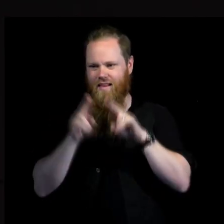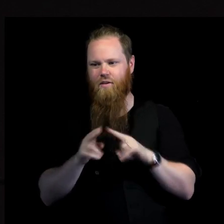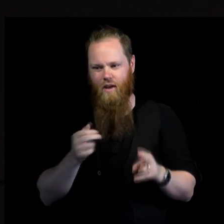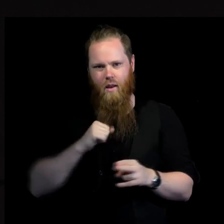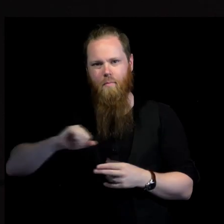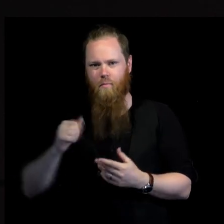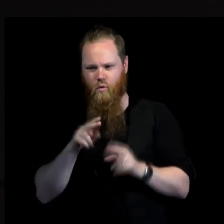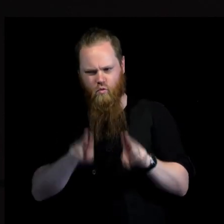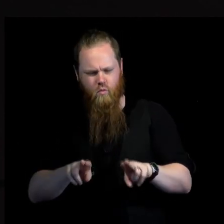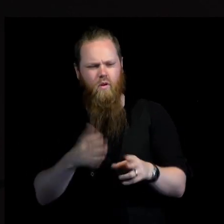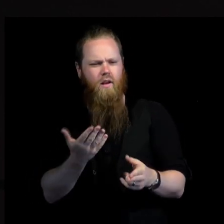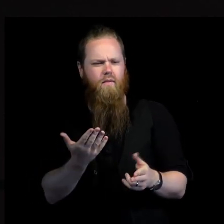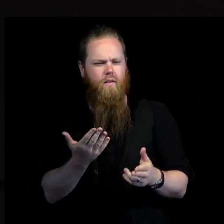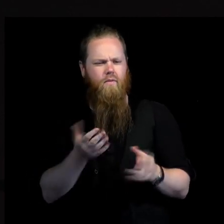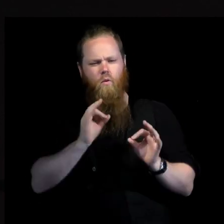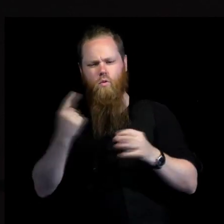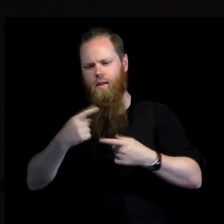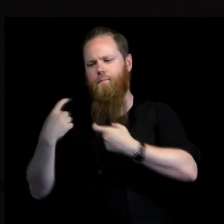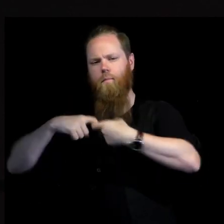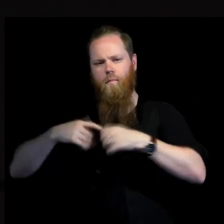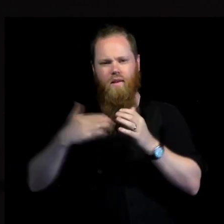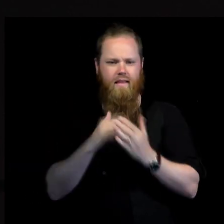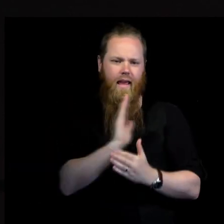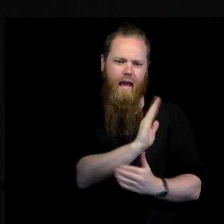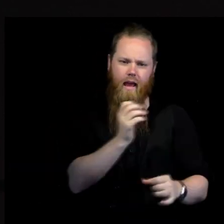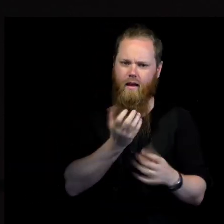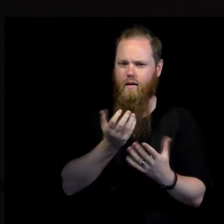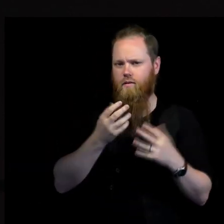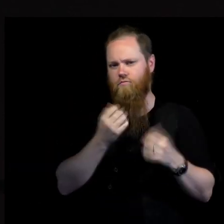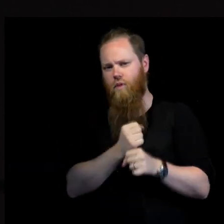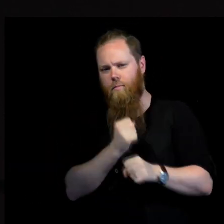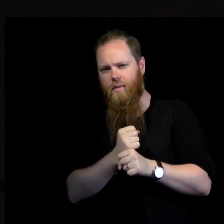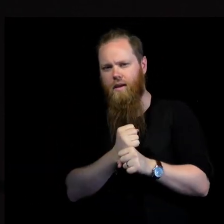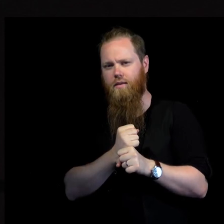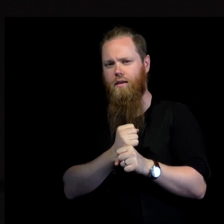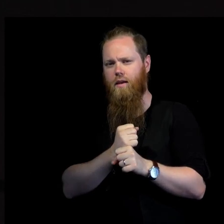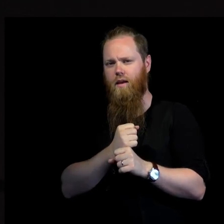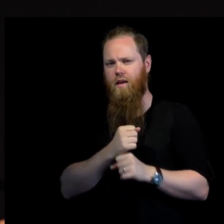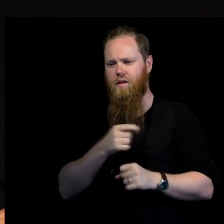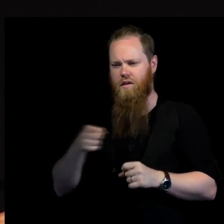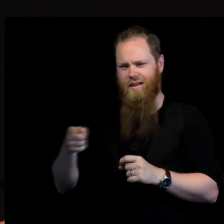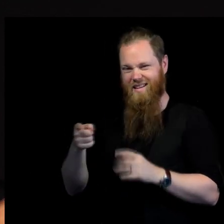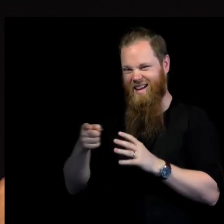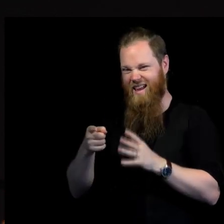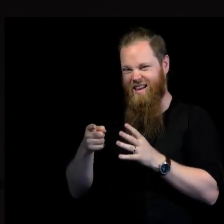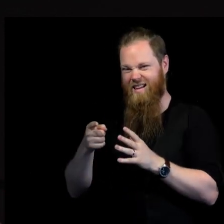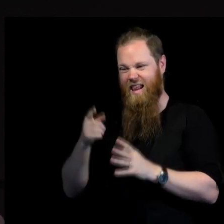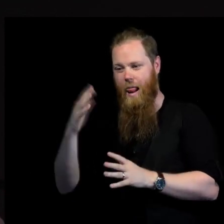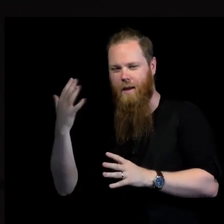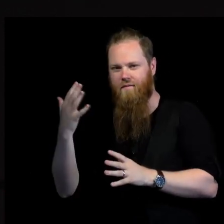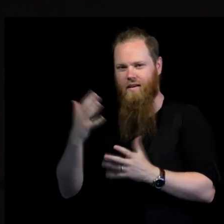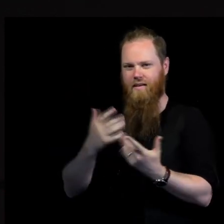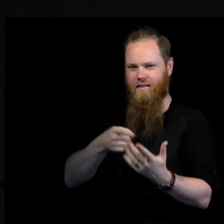to that, how does that relate to your work? How do you see, are that reflecting the same sort of 80s, 90s conflict?